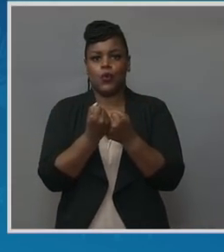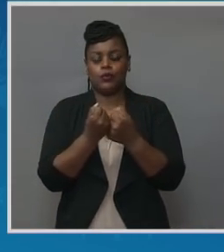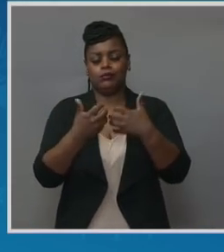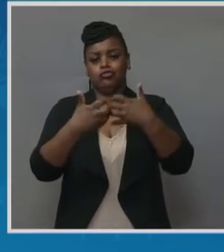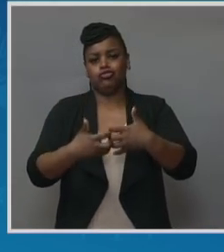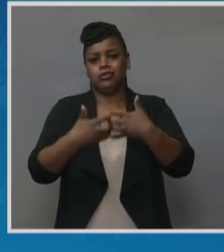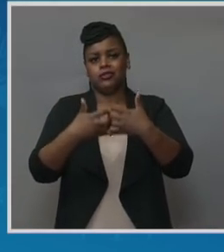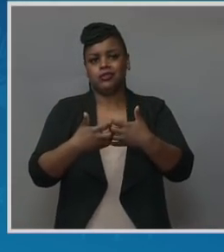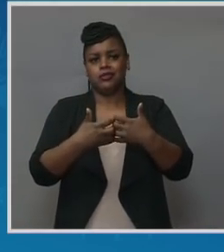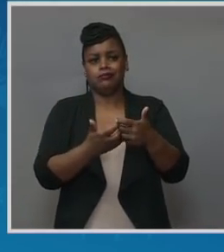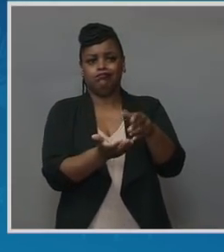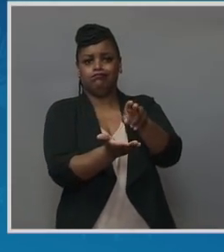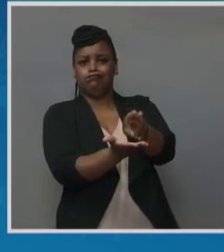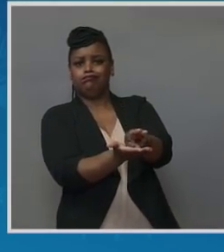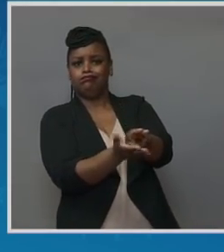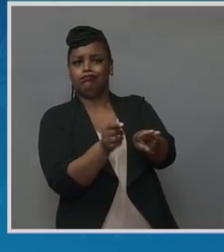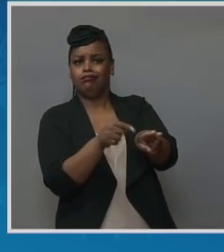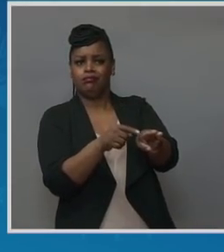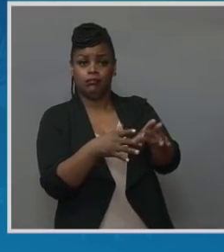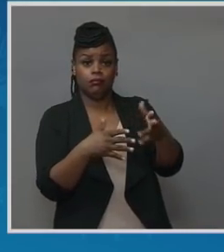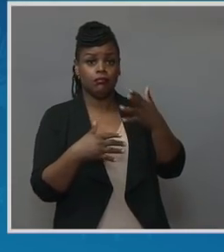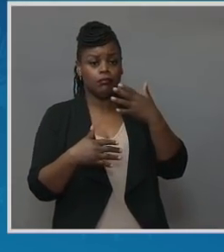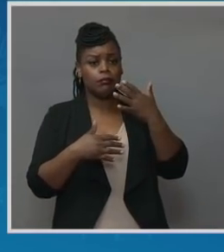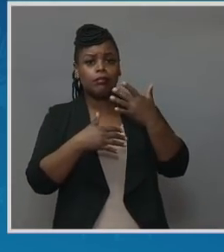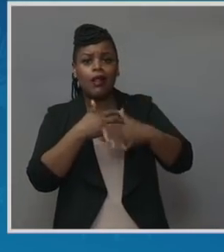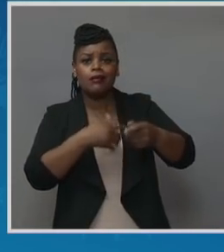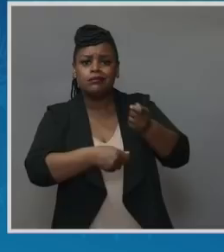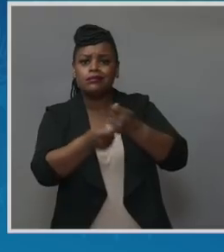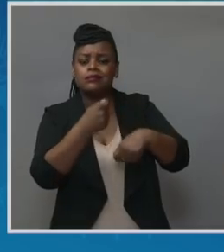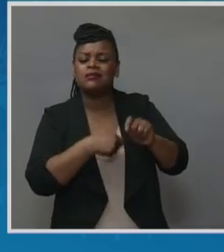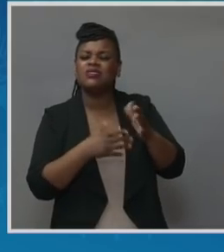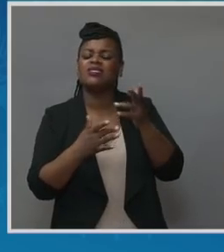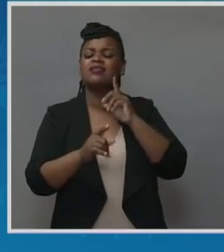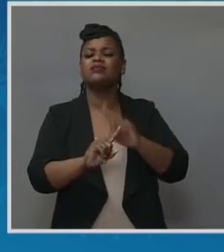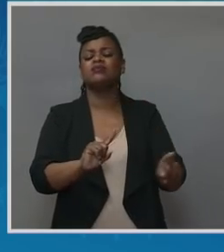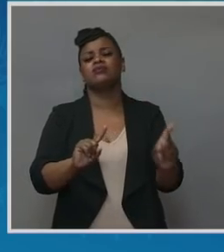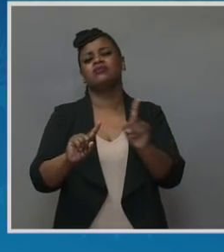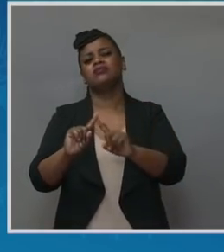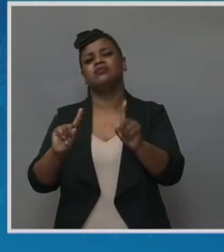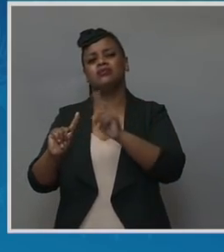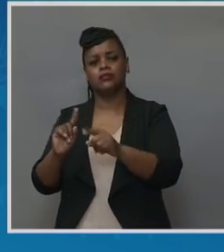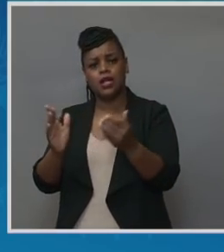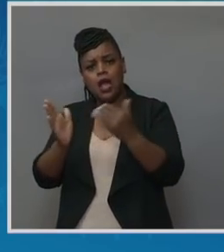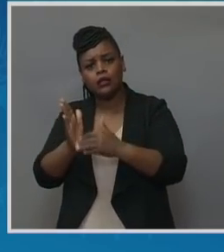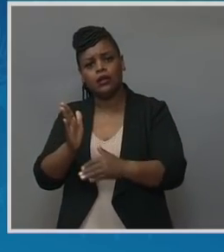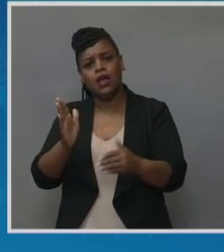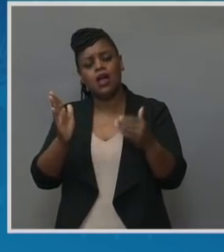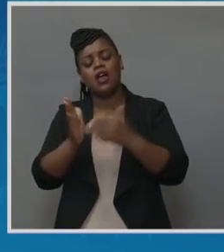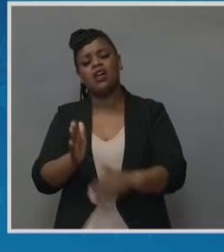blood transfusion after blood transfusion, after blood transfusion.